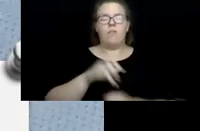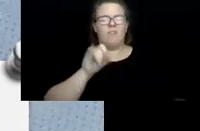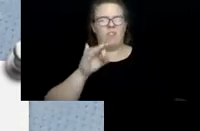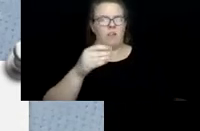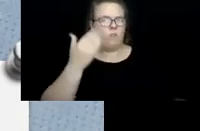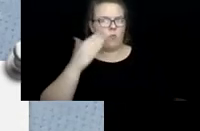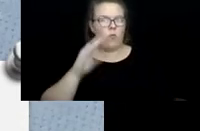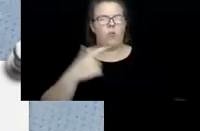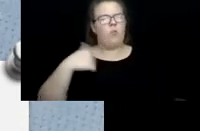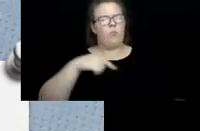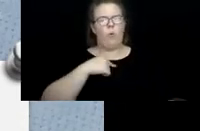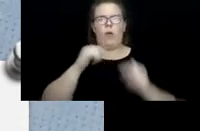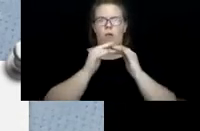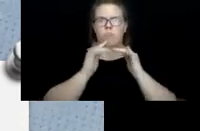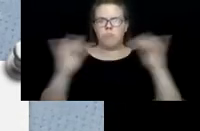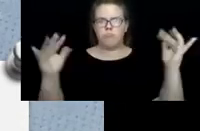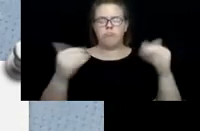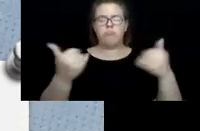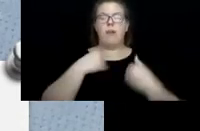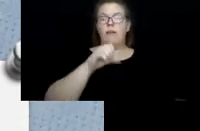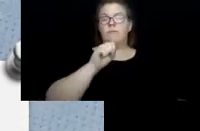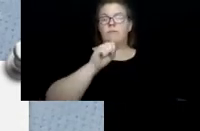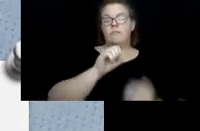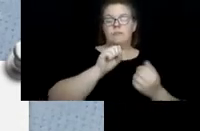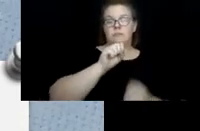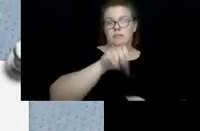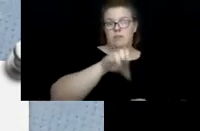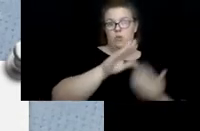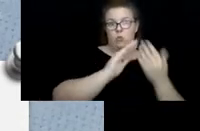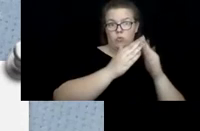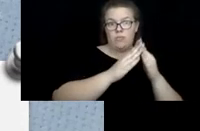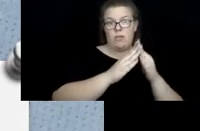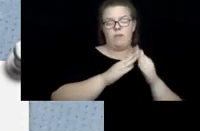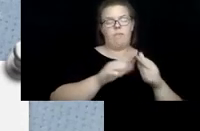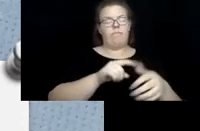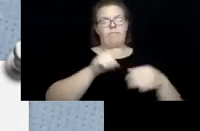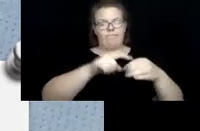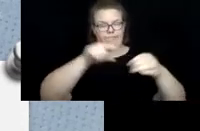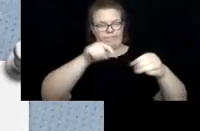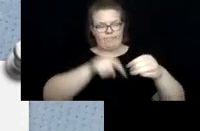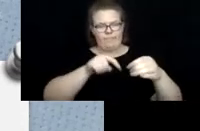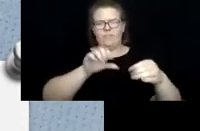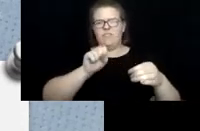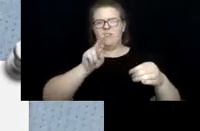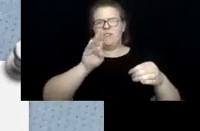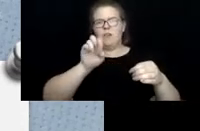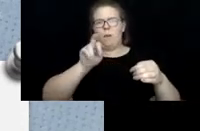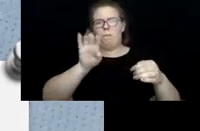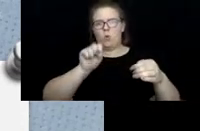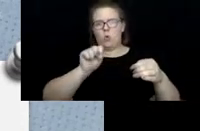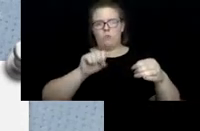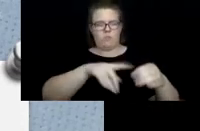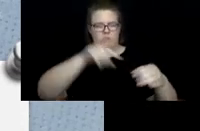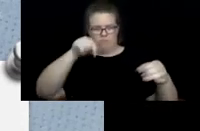diverse. We have the city of Syracuse, the suburbs, and then we have where I'm from, a very rural area